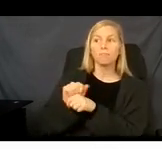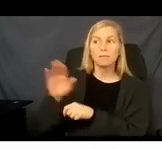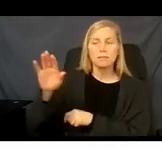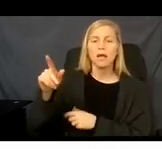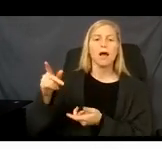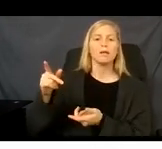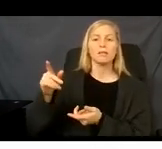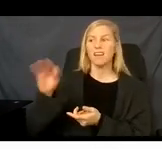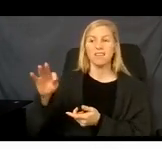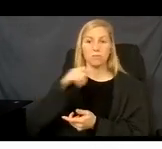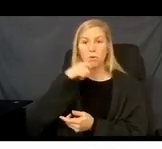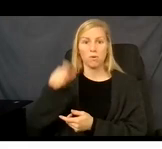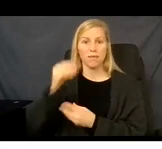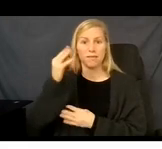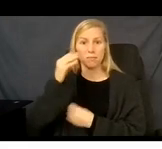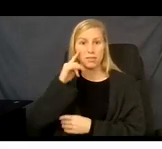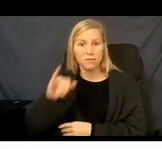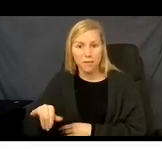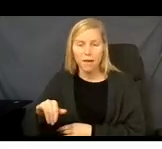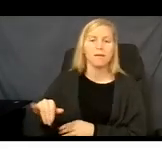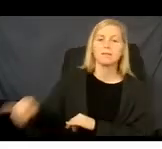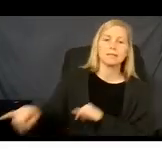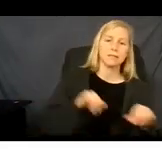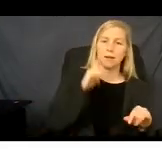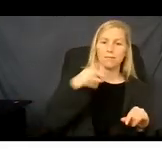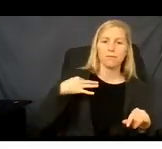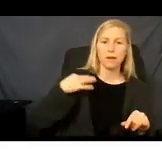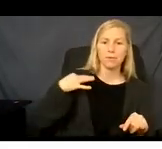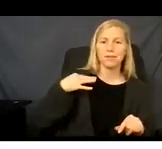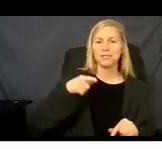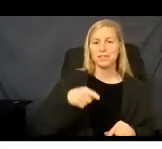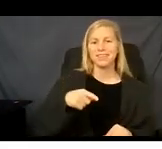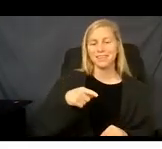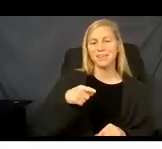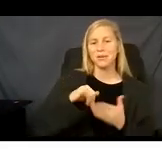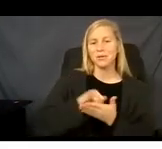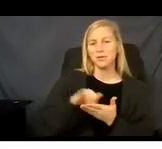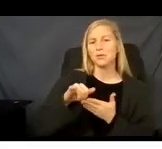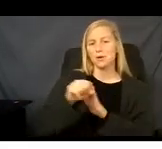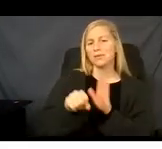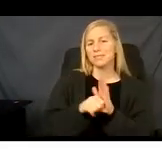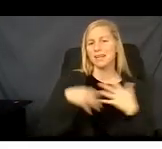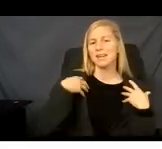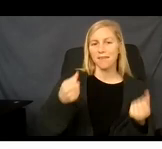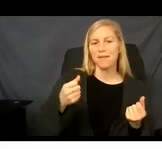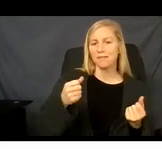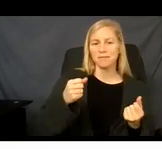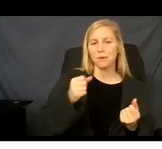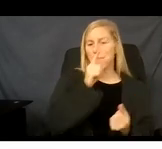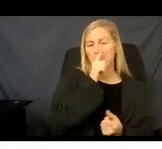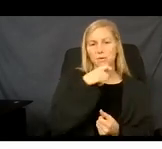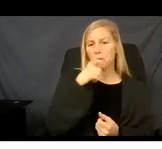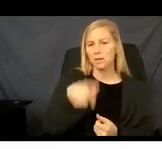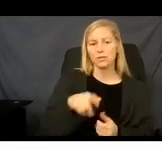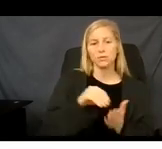on your New York State of Health application. Only your taxable income needs to be reported. And it has to be the